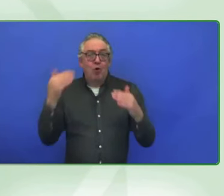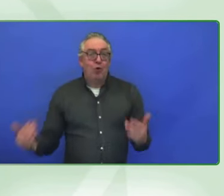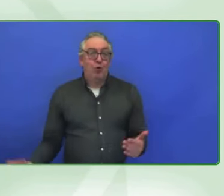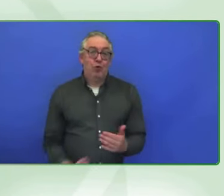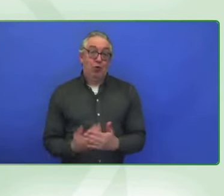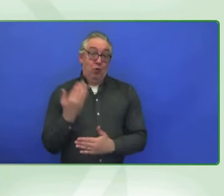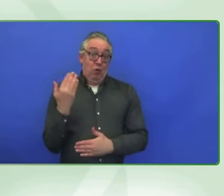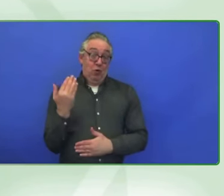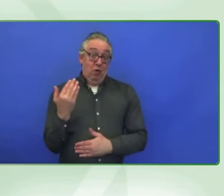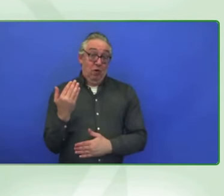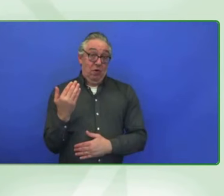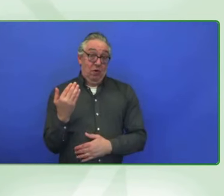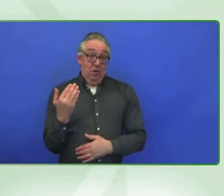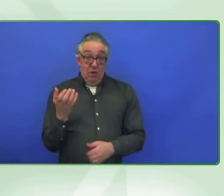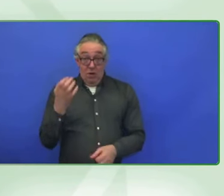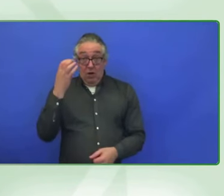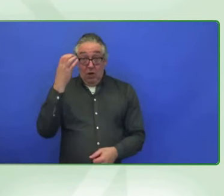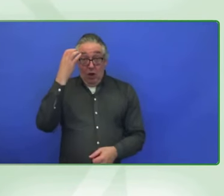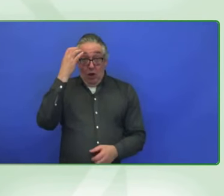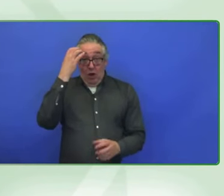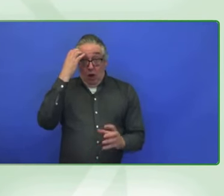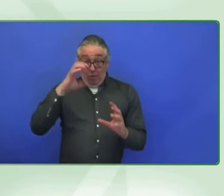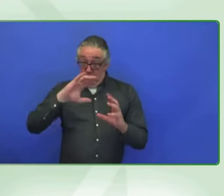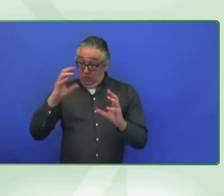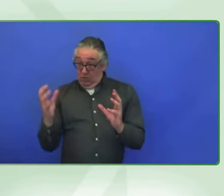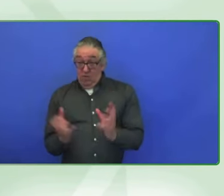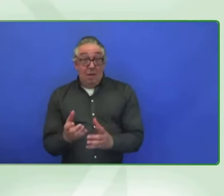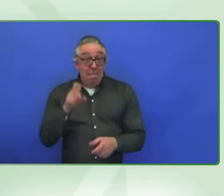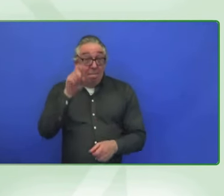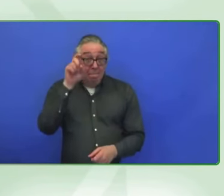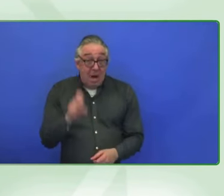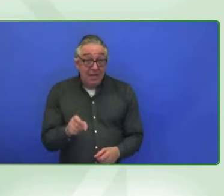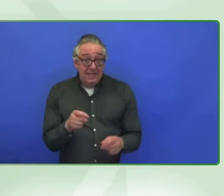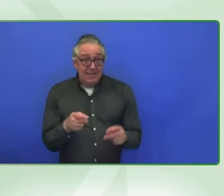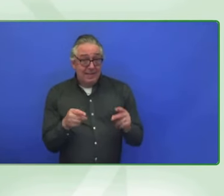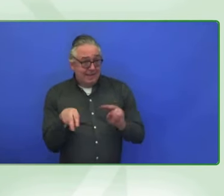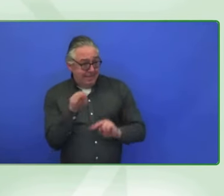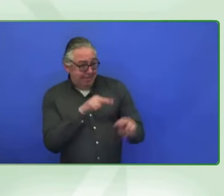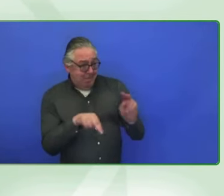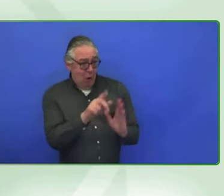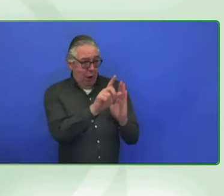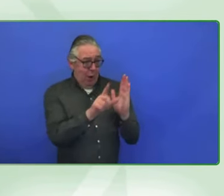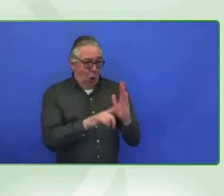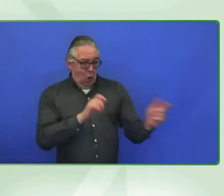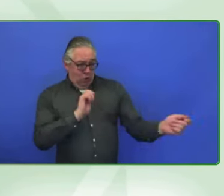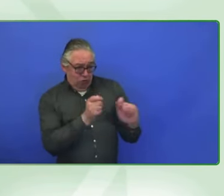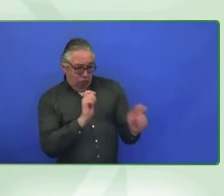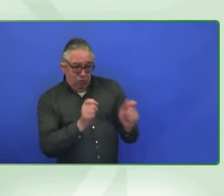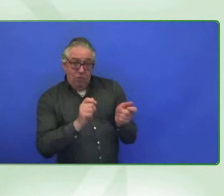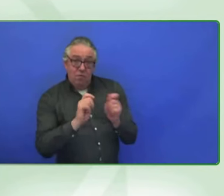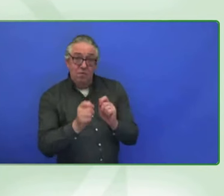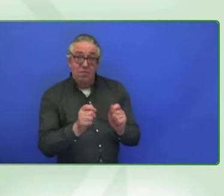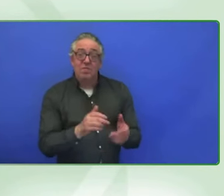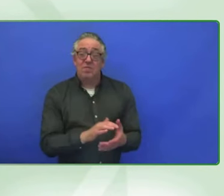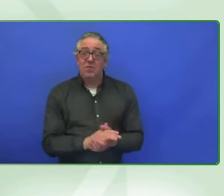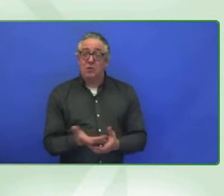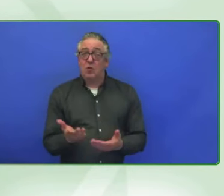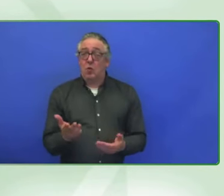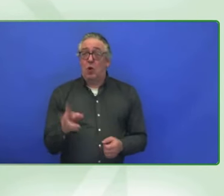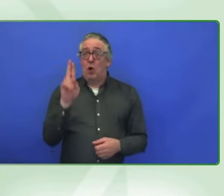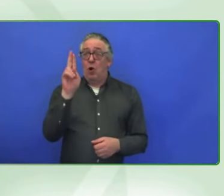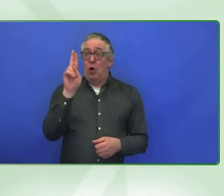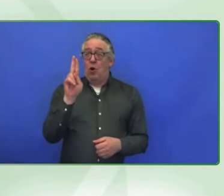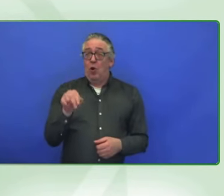changes. So, I think, uh, it has also, uh, had a great influence in the